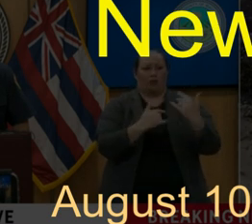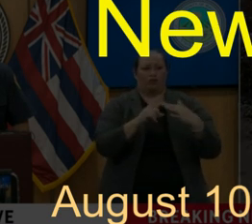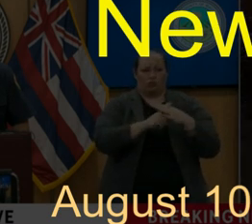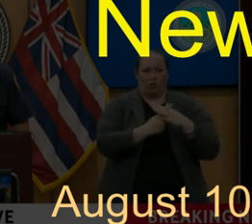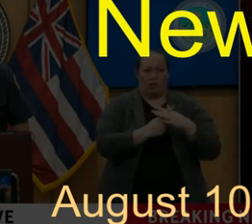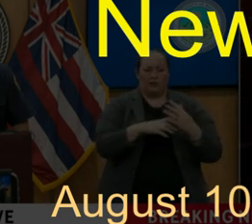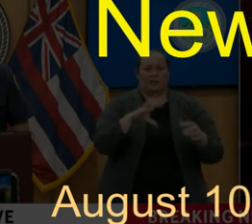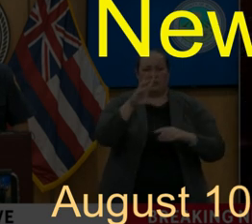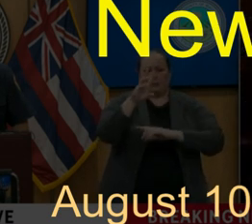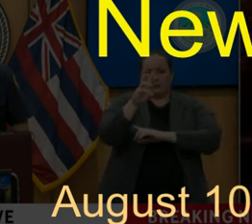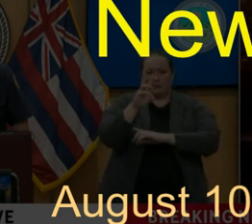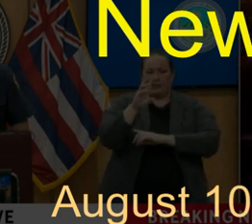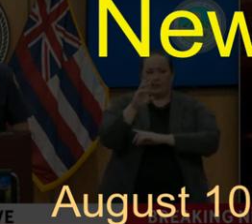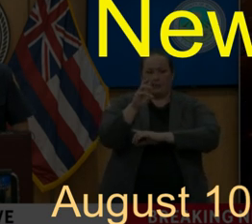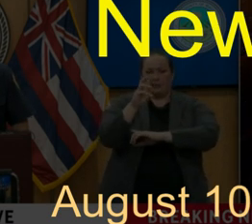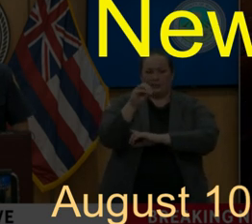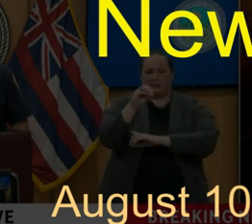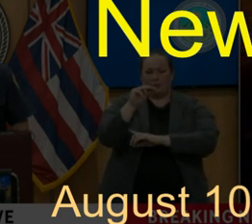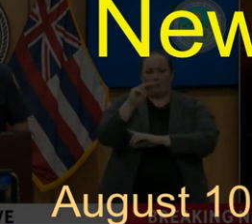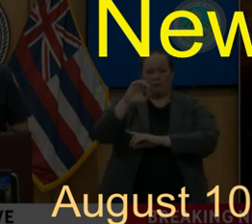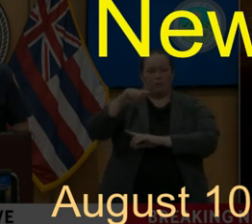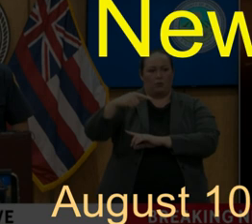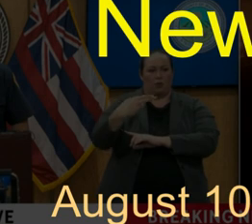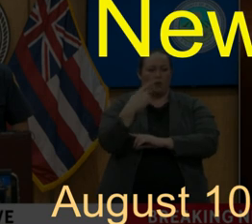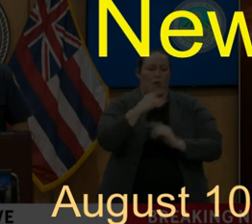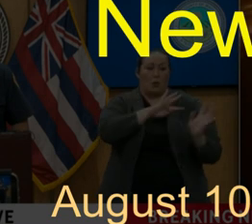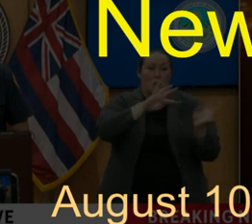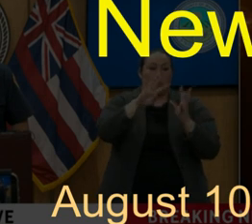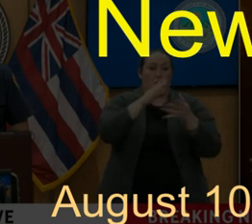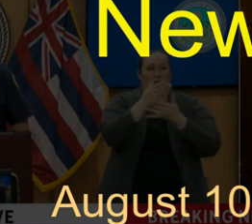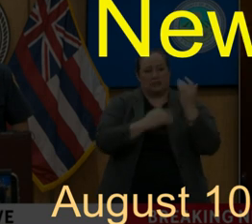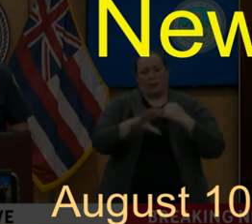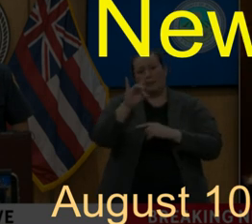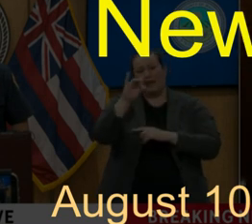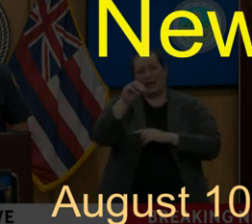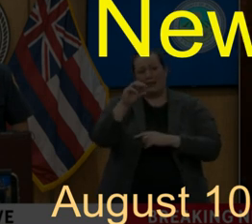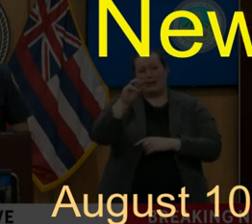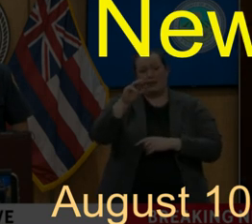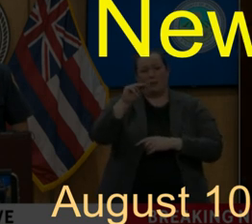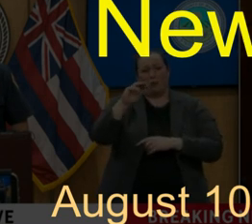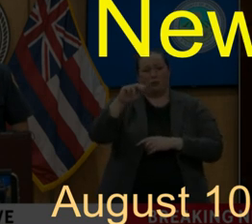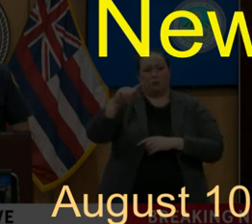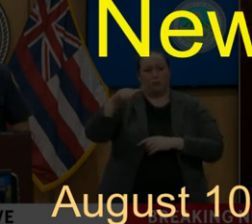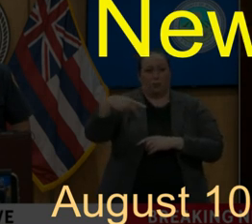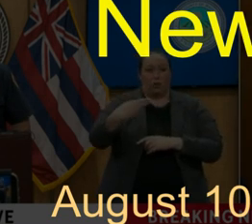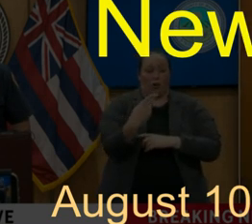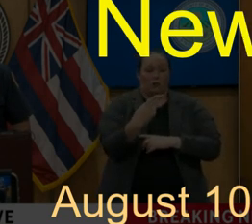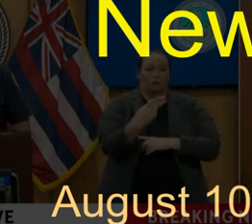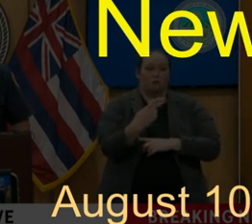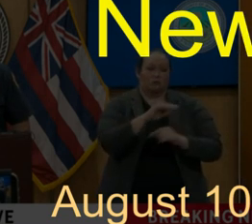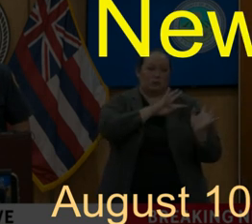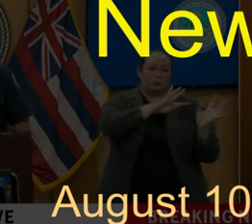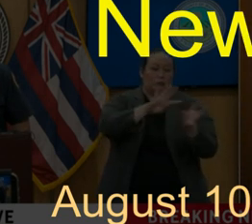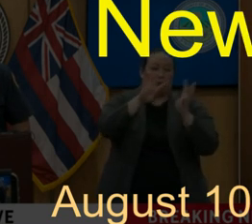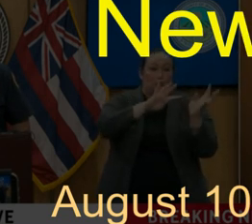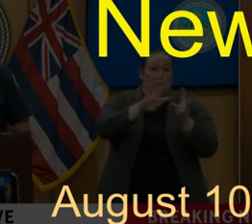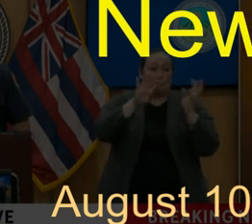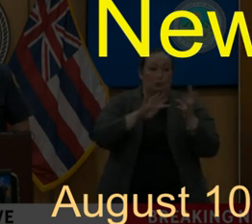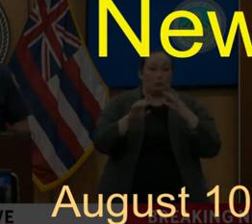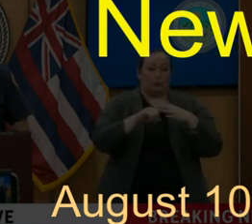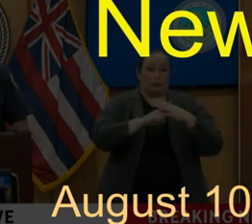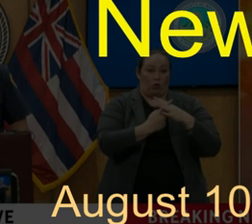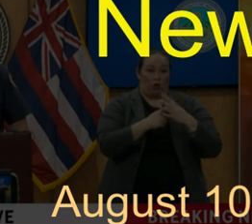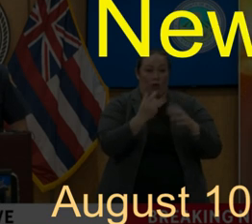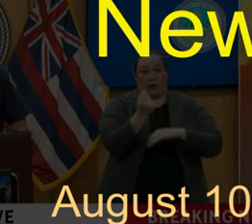gusts up to 60 miles an hour. Some even reported up to 80 miles an hour, but we saw up to 60 miles an hour in the localized area.